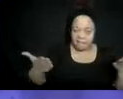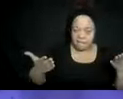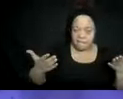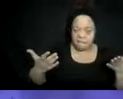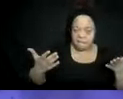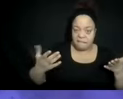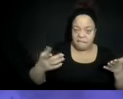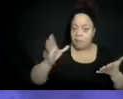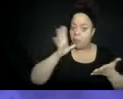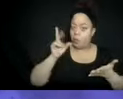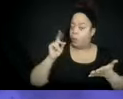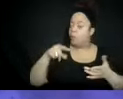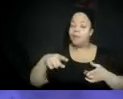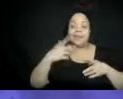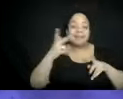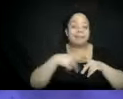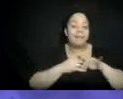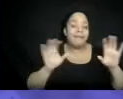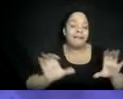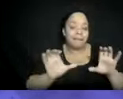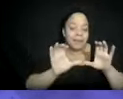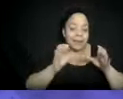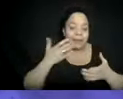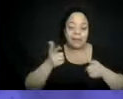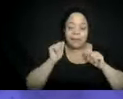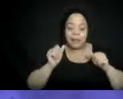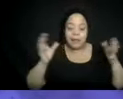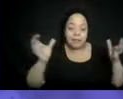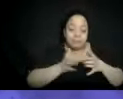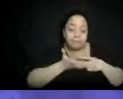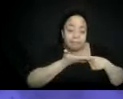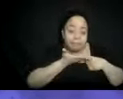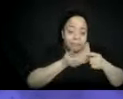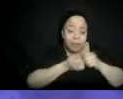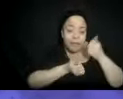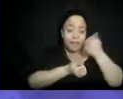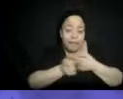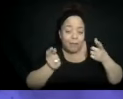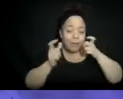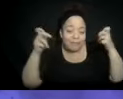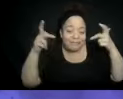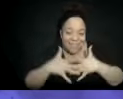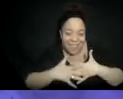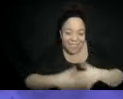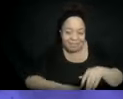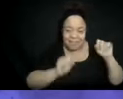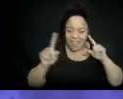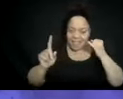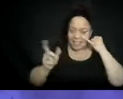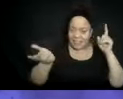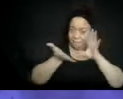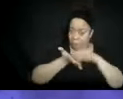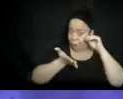with everybody coming back asking if they learned anything. What was surprising? What they notice trends?